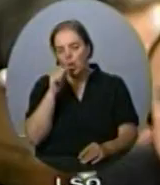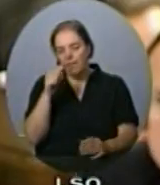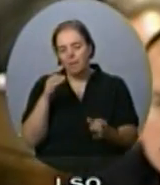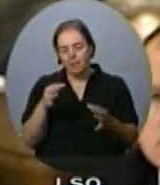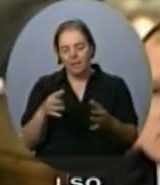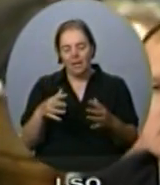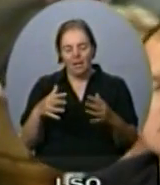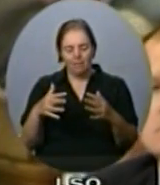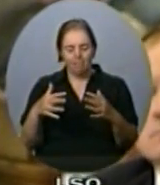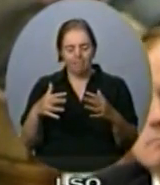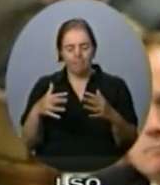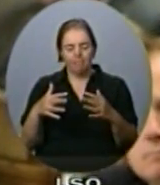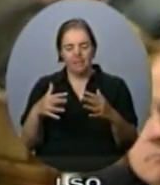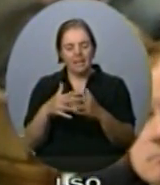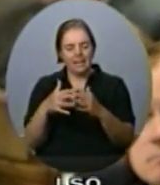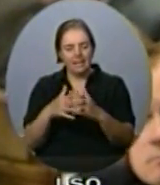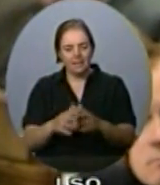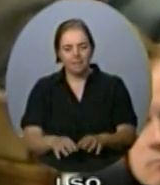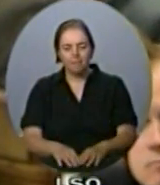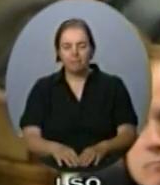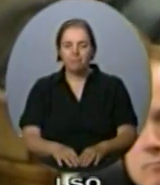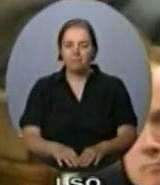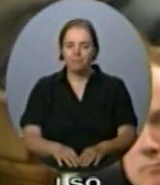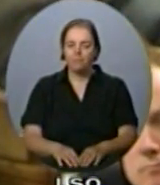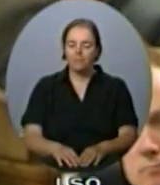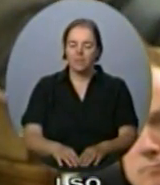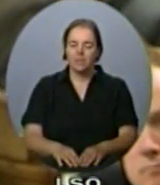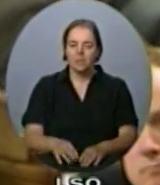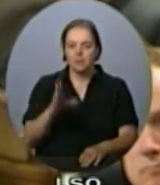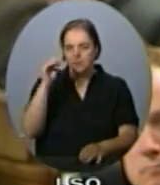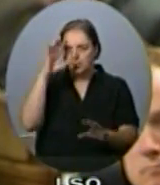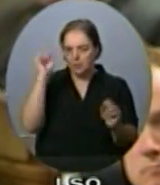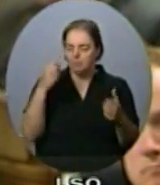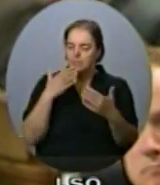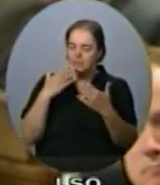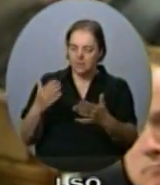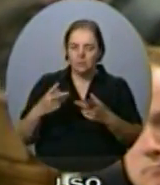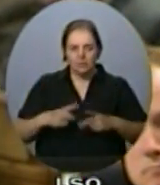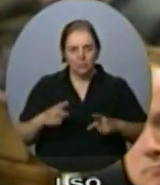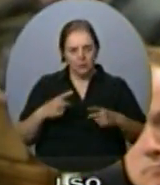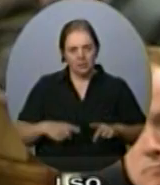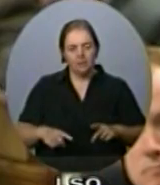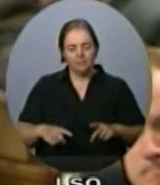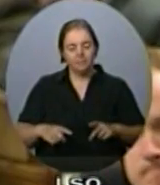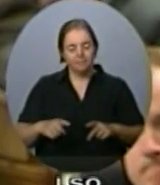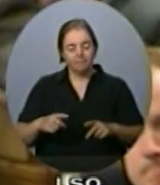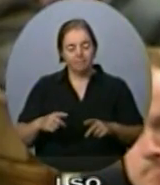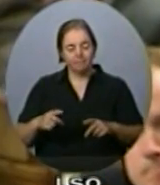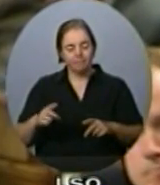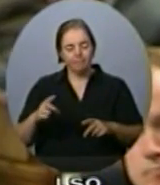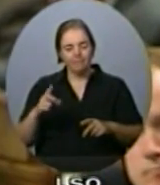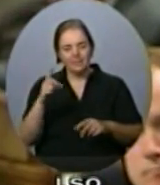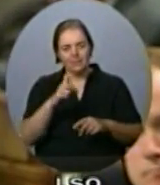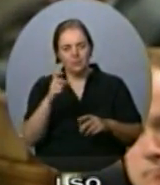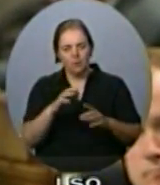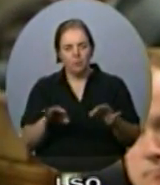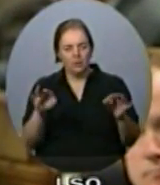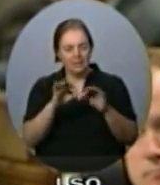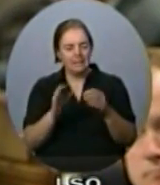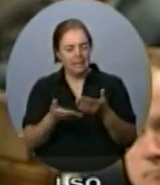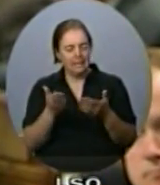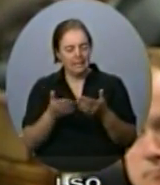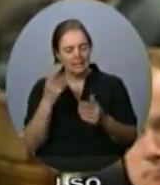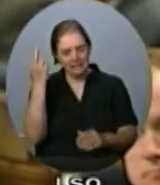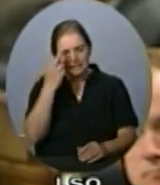Speaker, I thank the Honourable Member for raising this important and sensitive matter. He's absolutely right that it is offensive to the